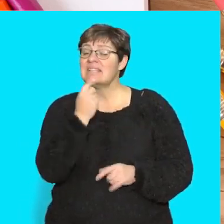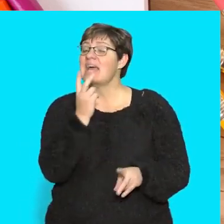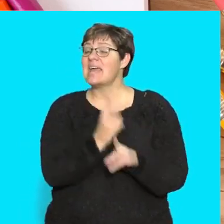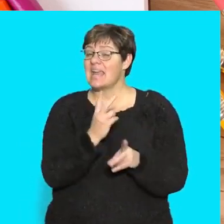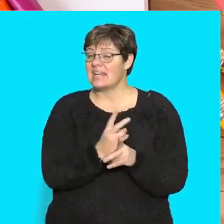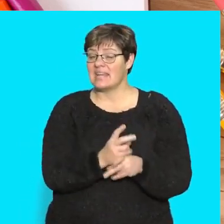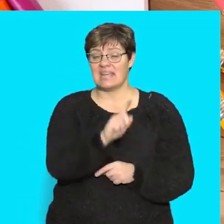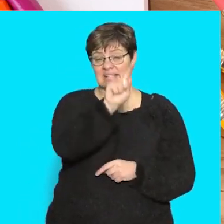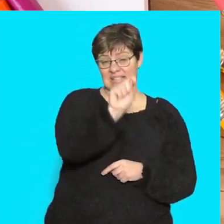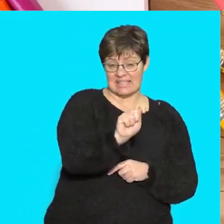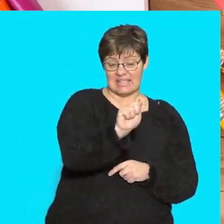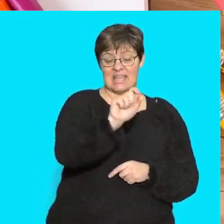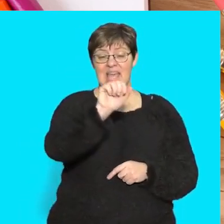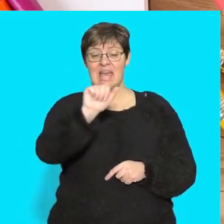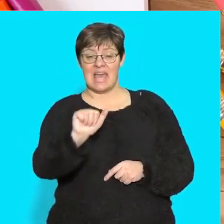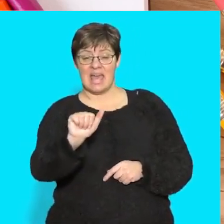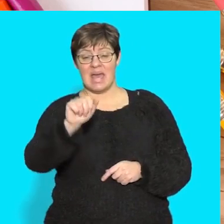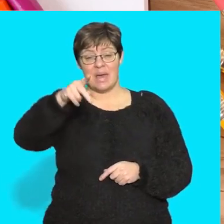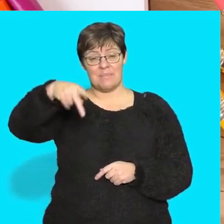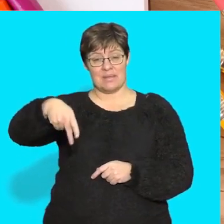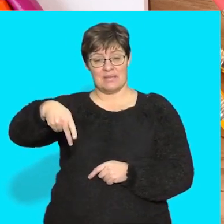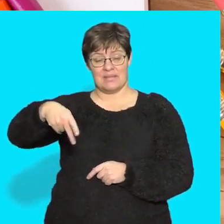T-A-P